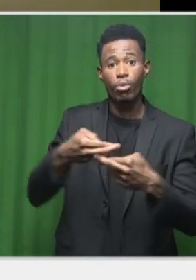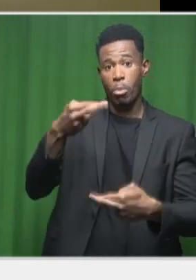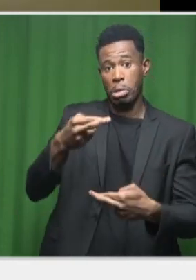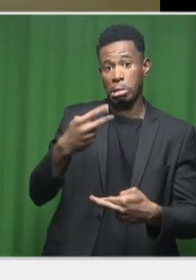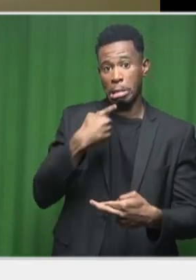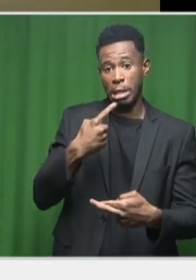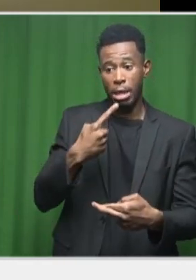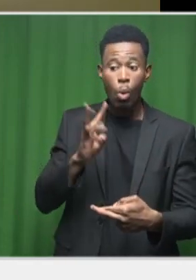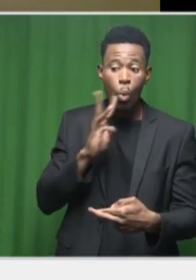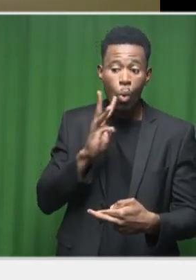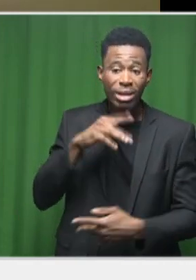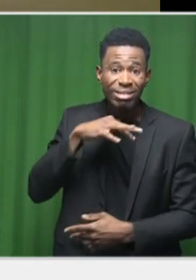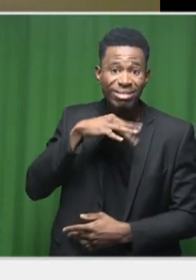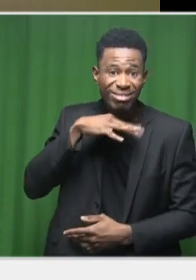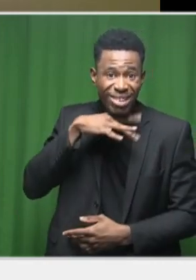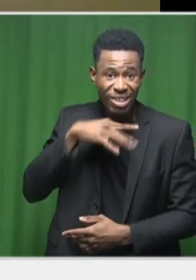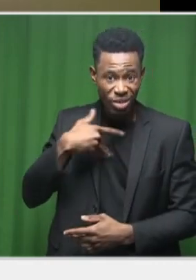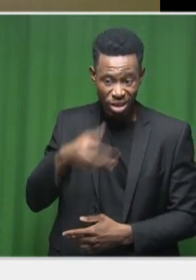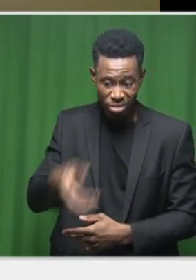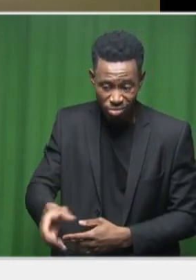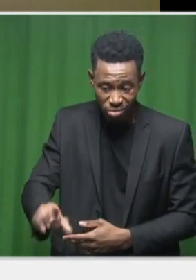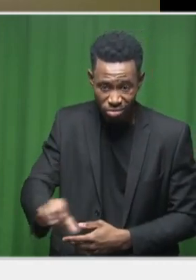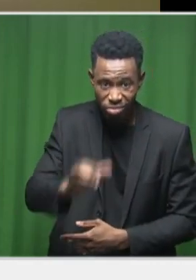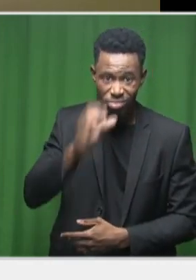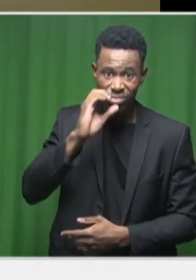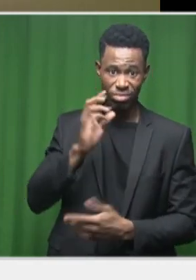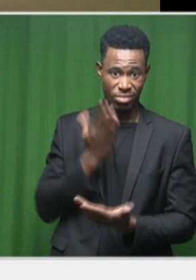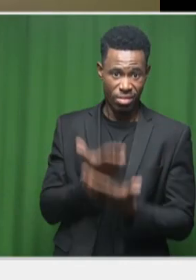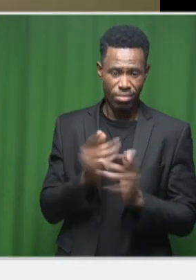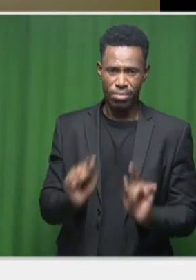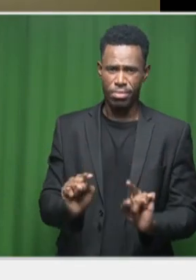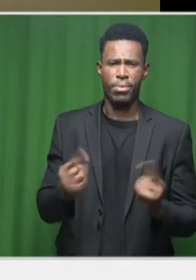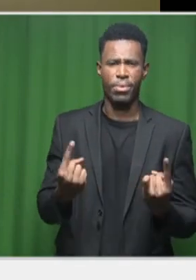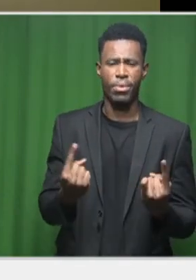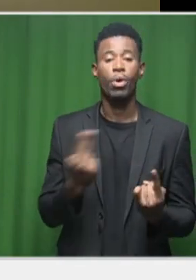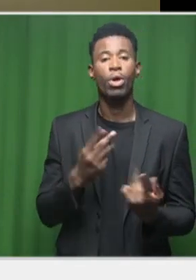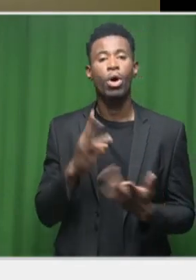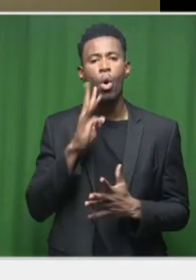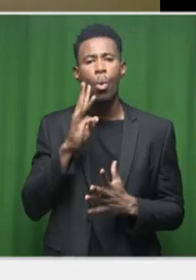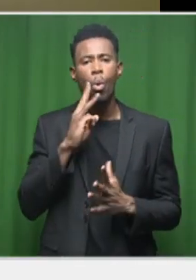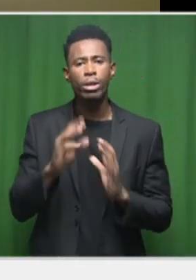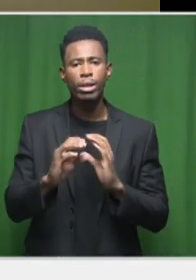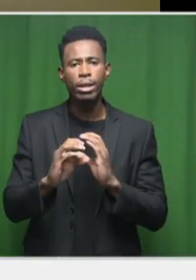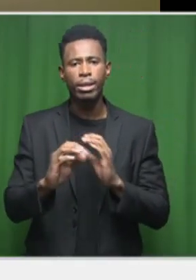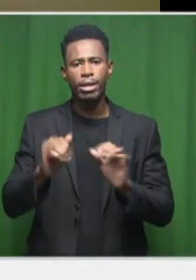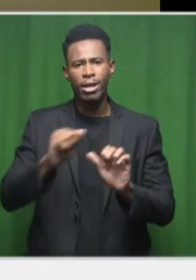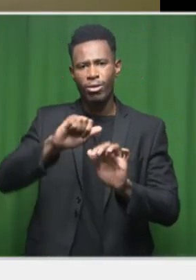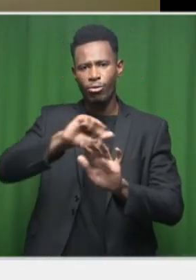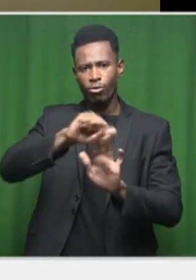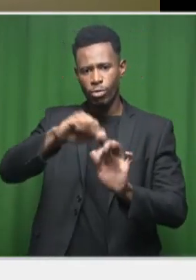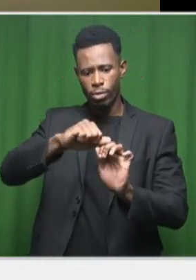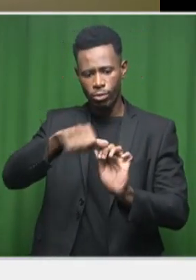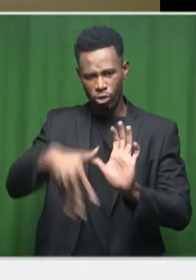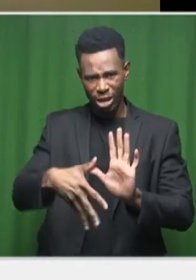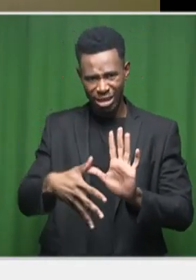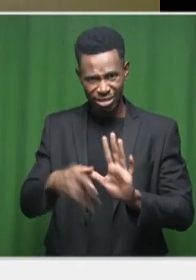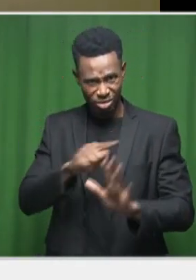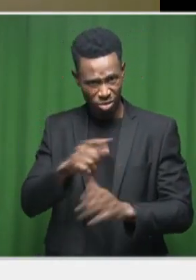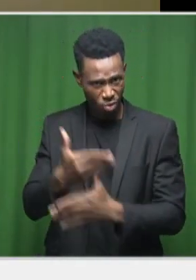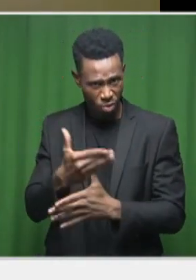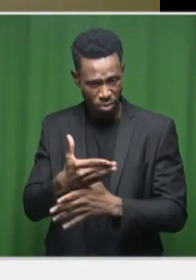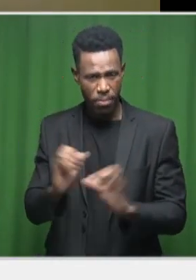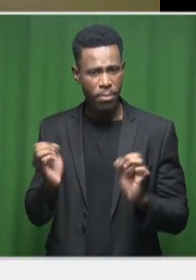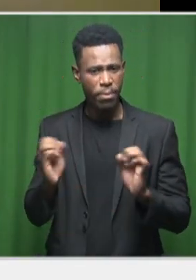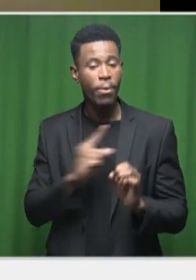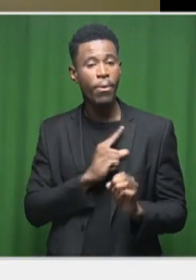most of our wastewater treatment works aren't working as they should be. That's mostly due to non-maintenance, lack of investment. If there is